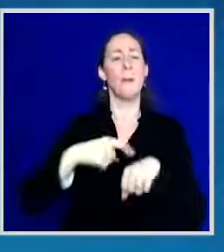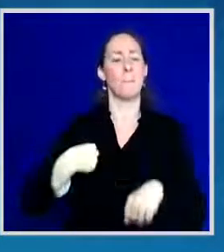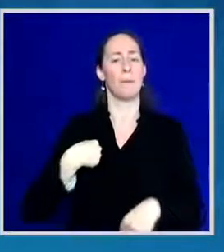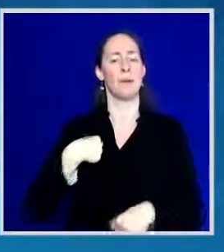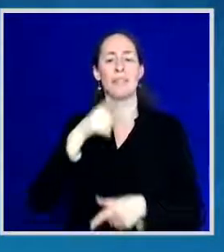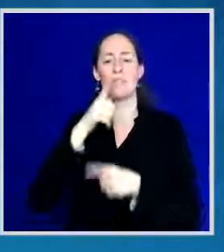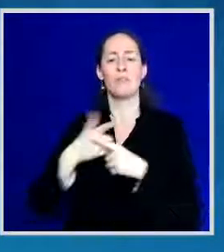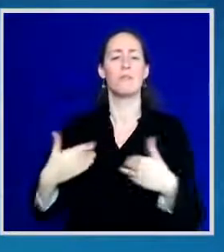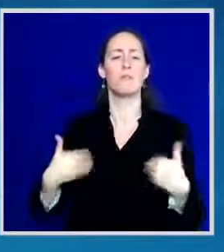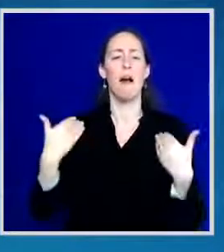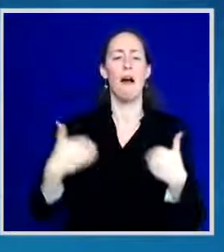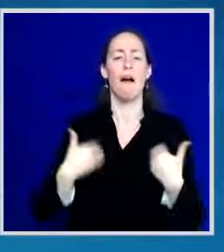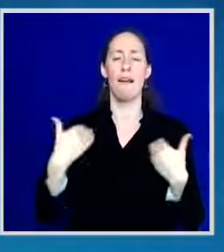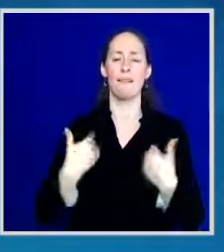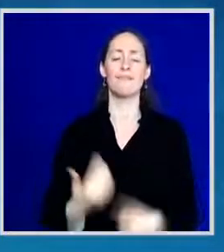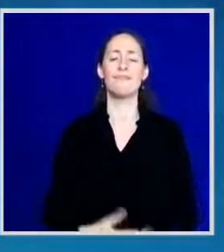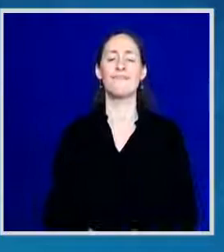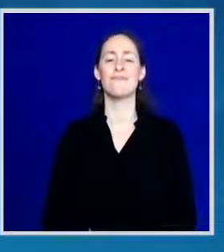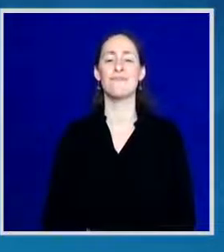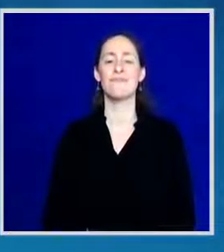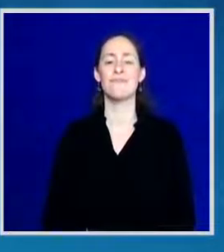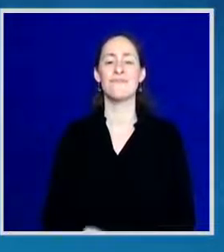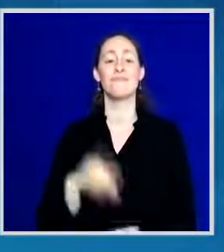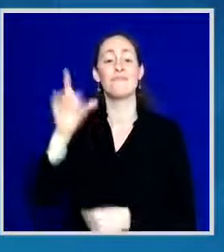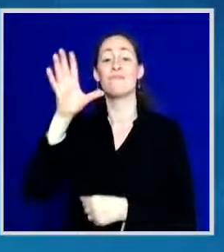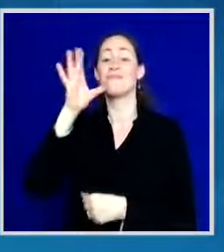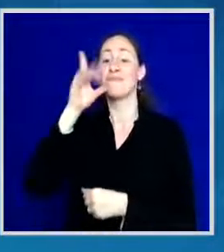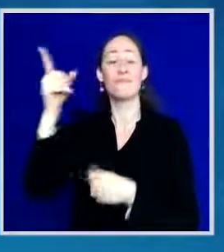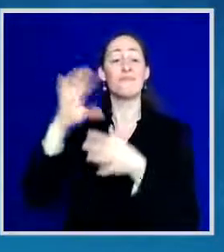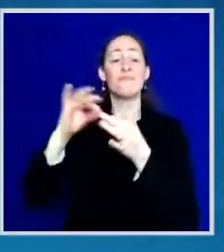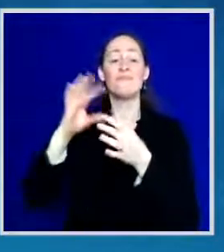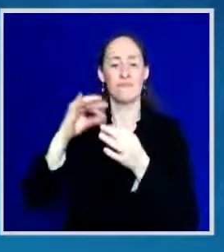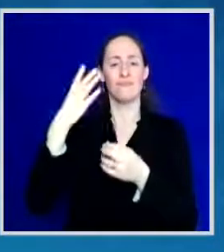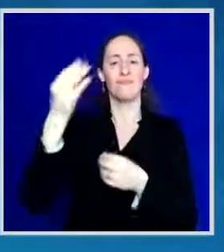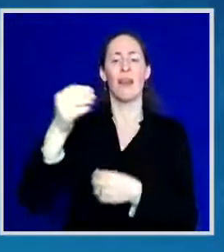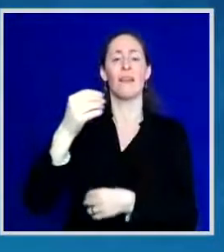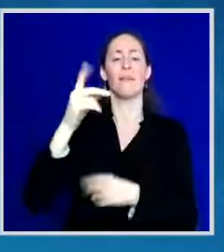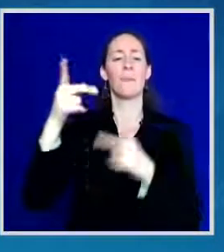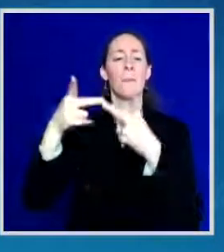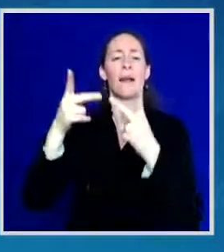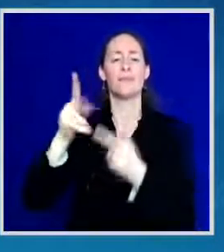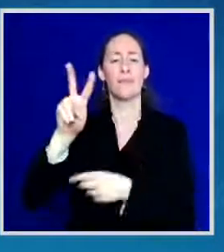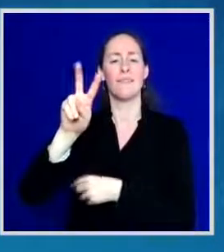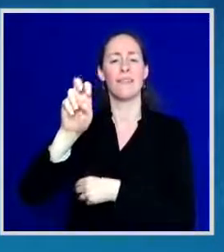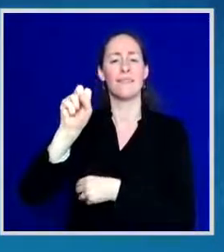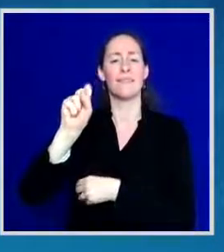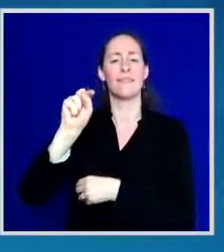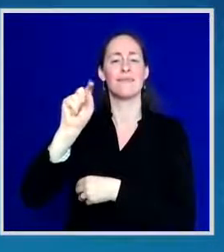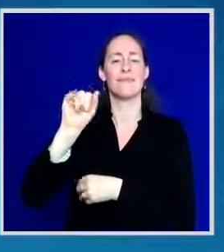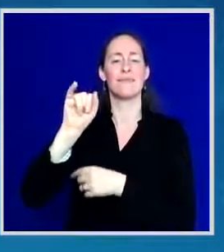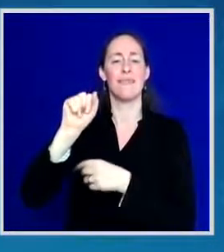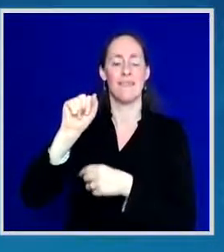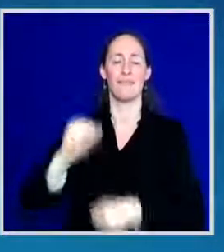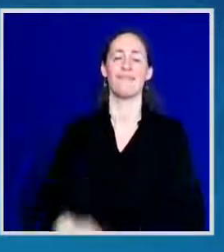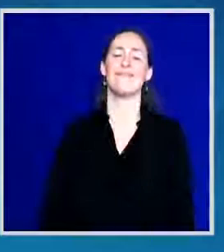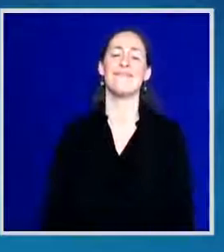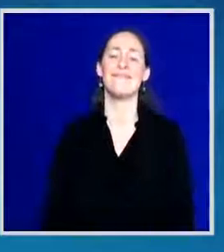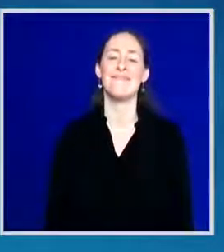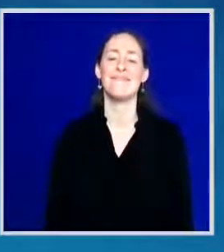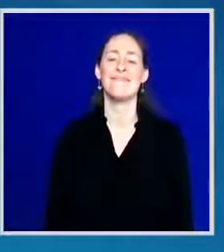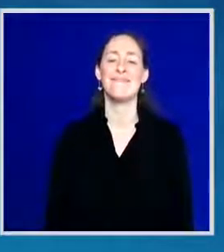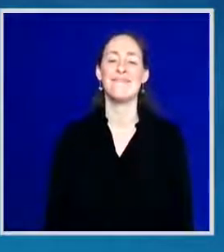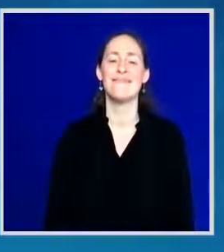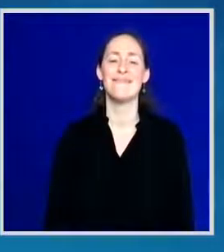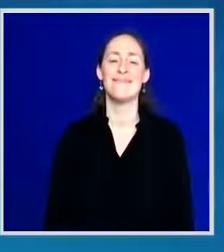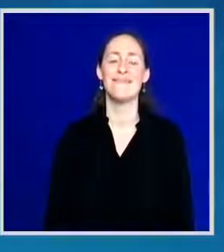Bethesda. She was going to Bethesda, I learned later, because a place called NIH is in Bethesda. Because, you see,